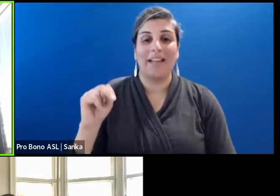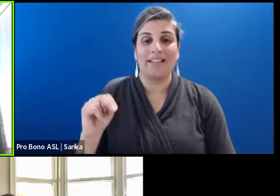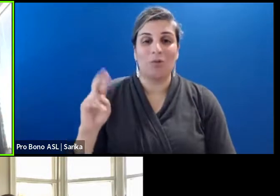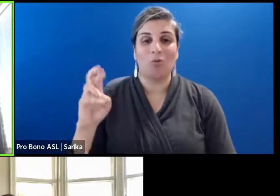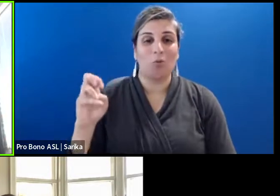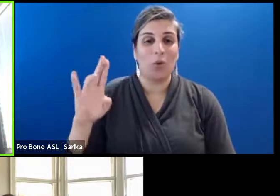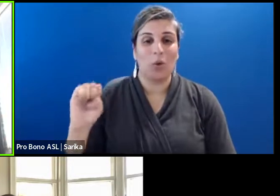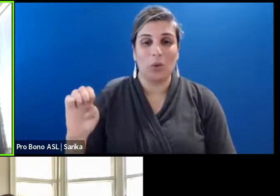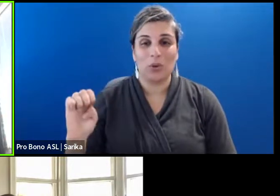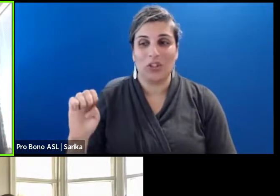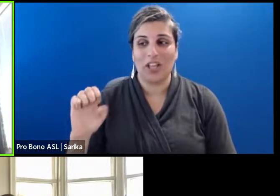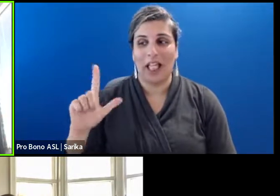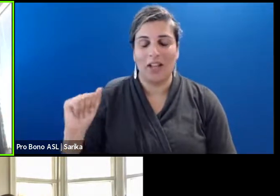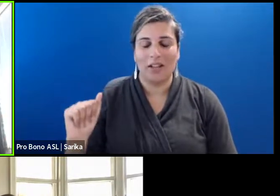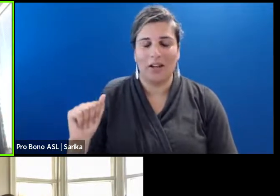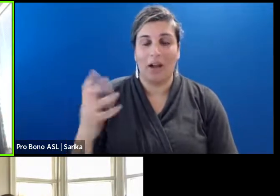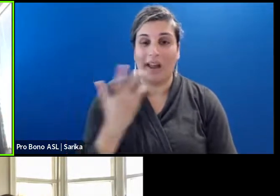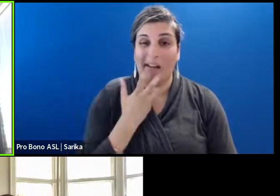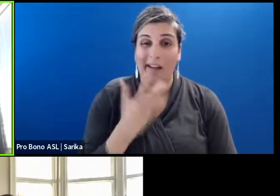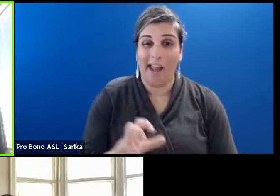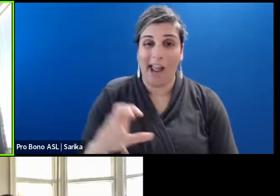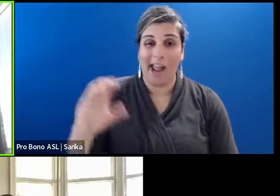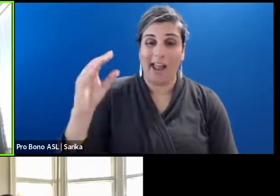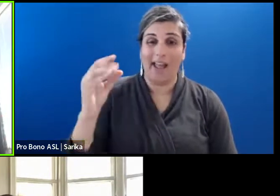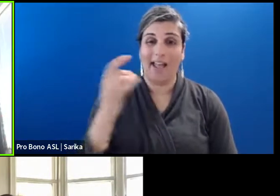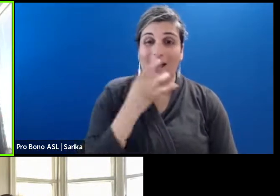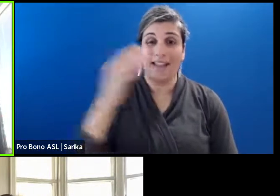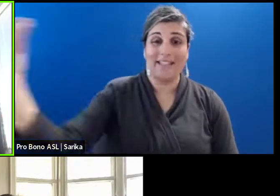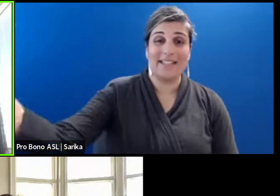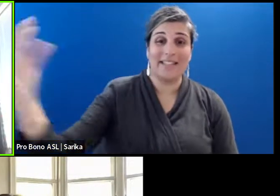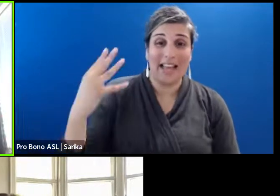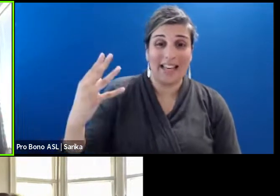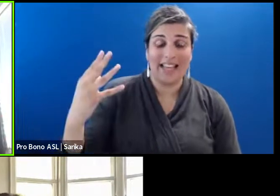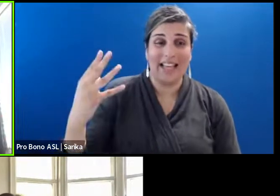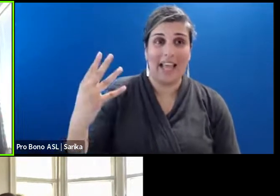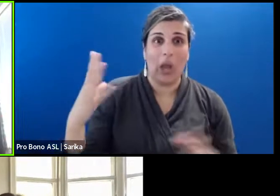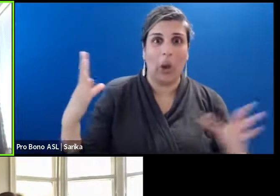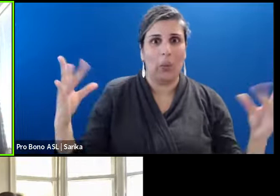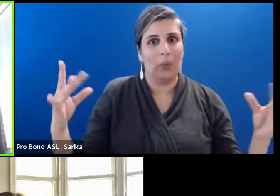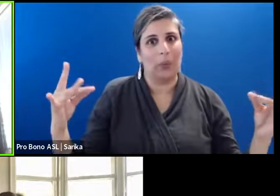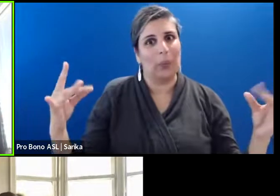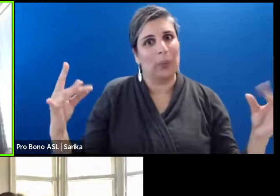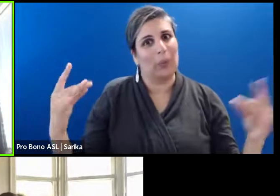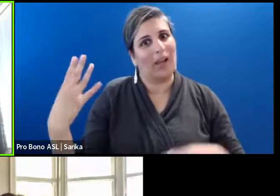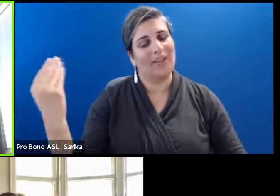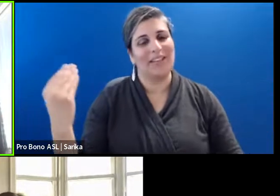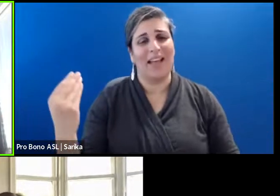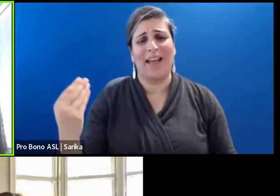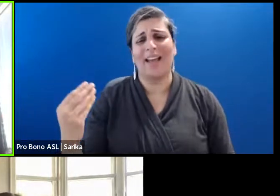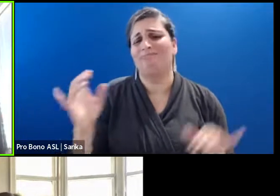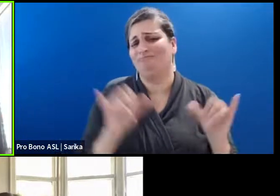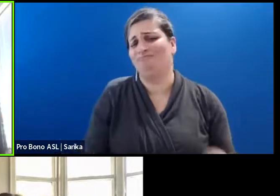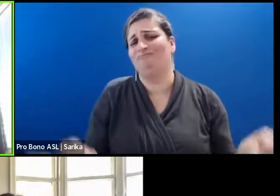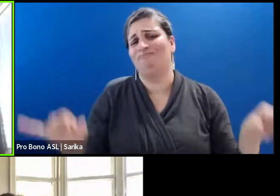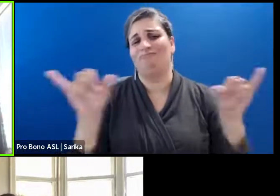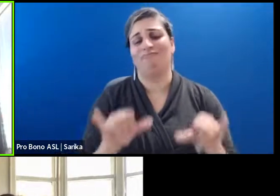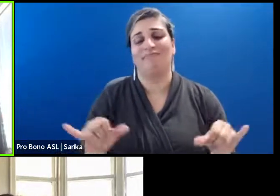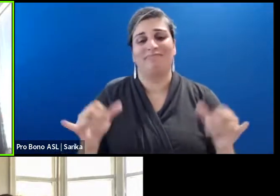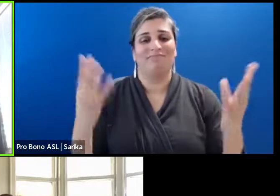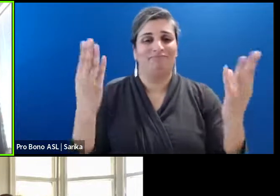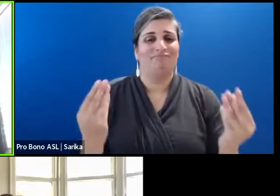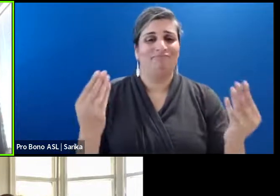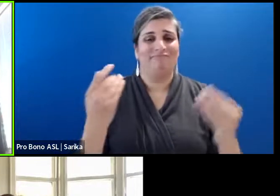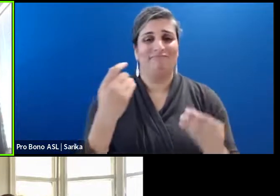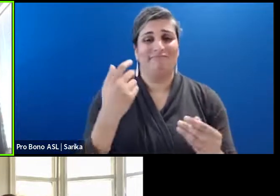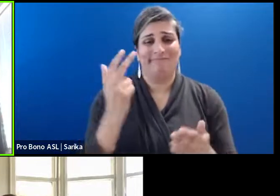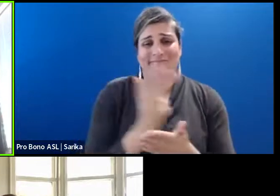it is hot, sunny, and quite humid outside. Typical Louisiana summer. It's been wet for the past three or